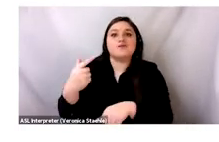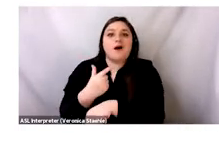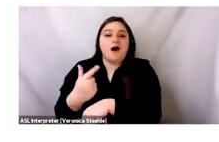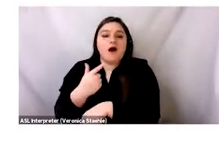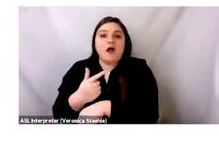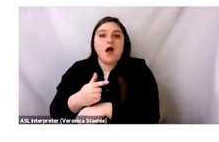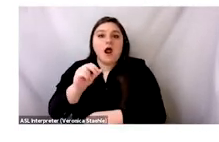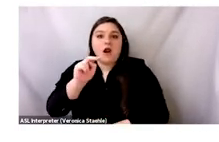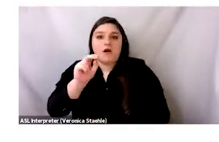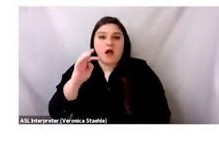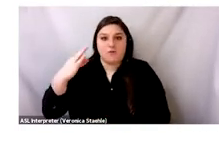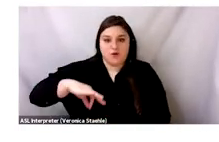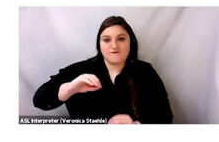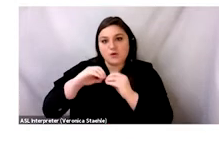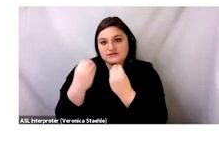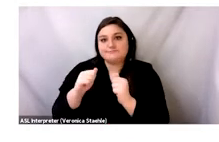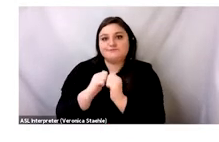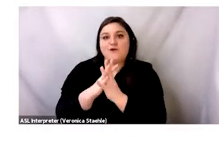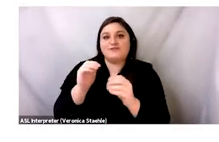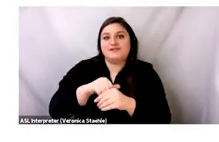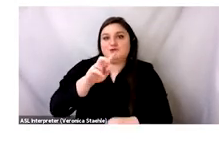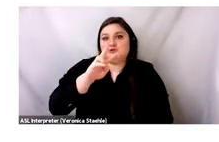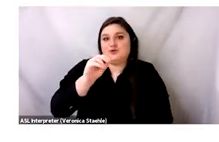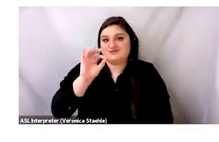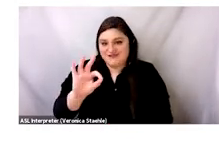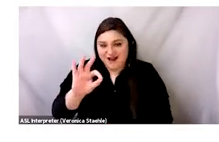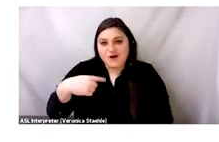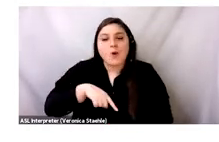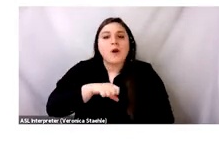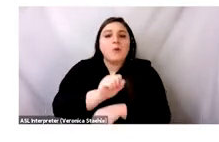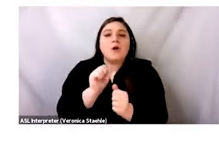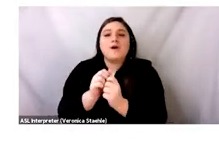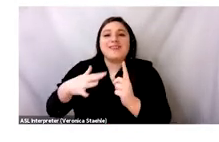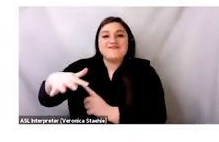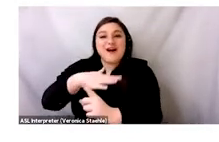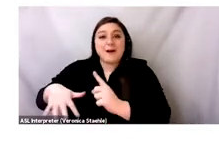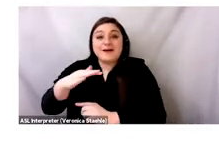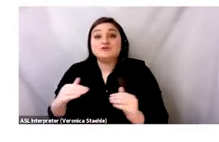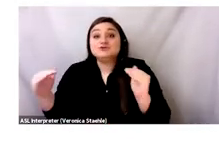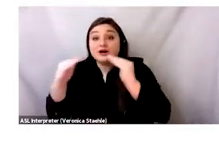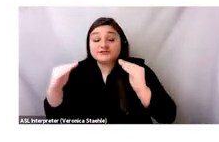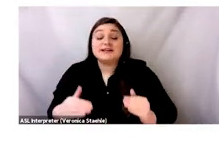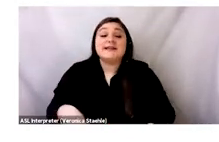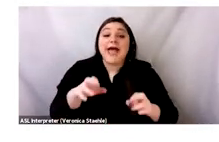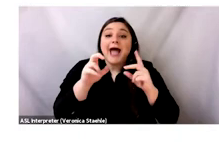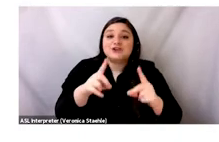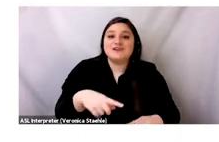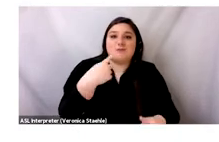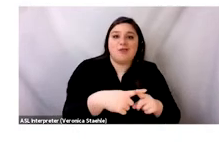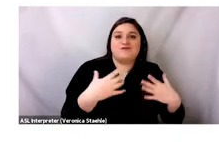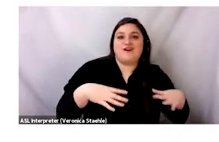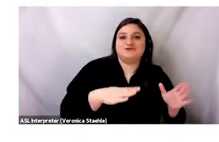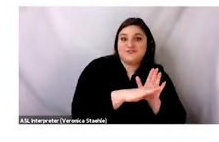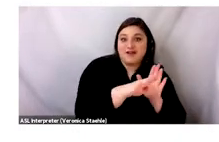We've been working between those two countries since 2009, and we work at the intersection of environmental justice, education,